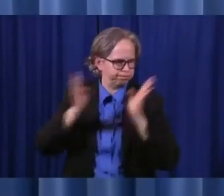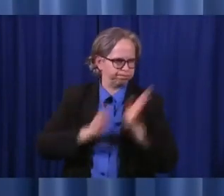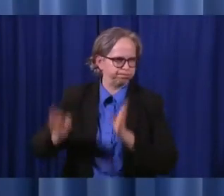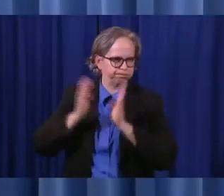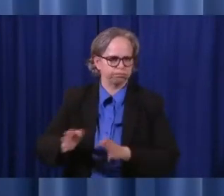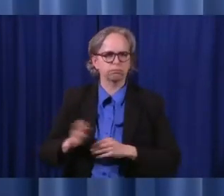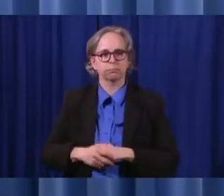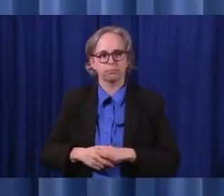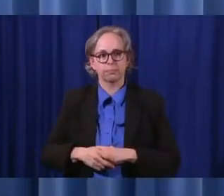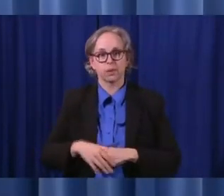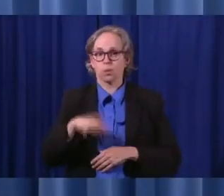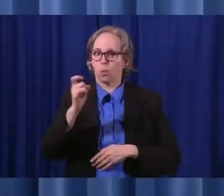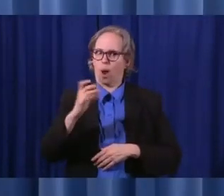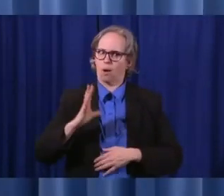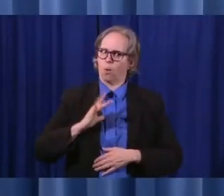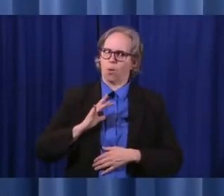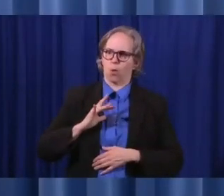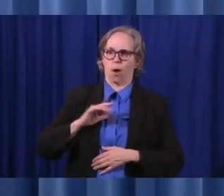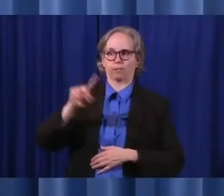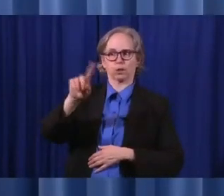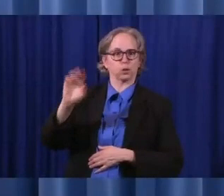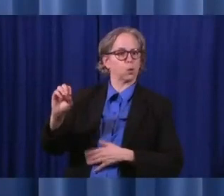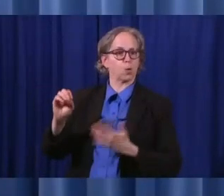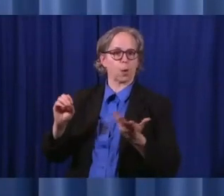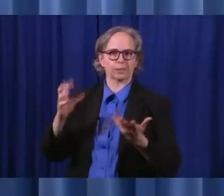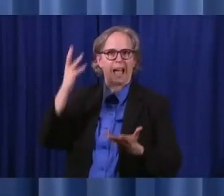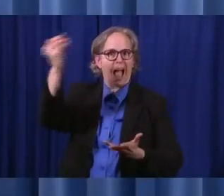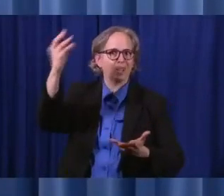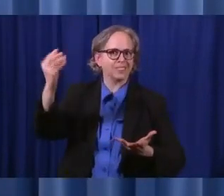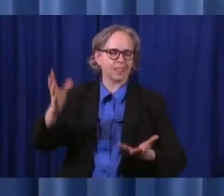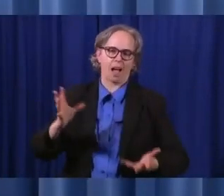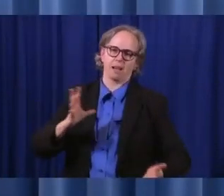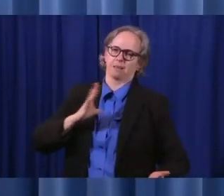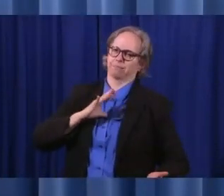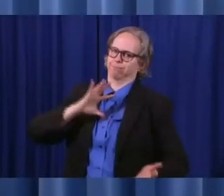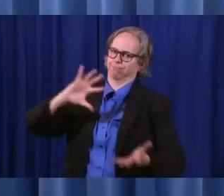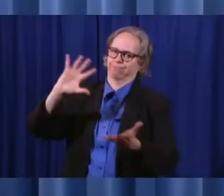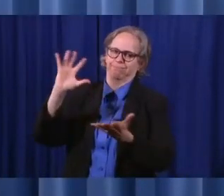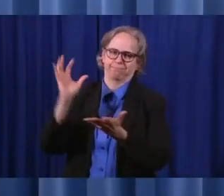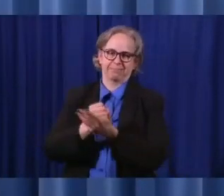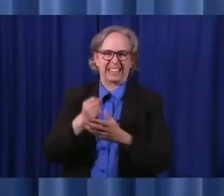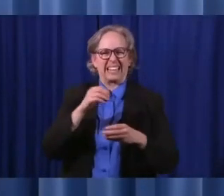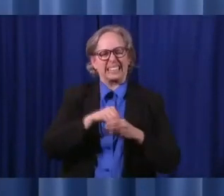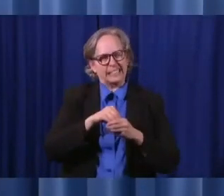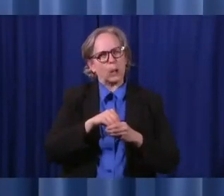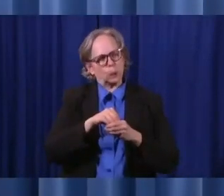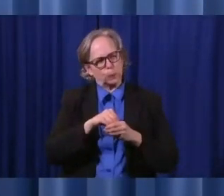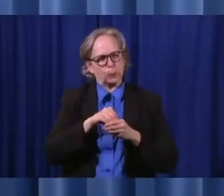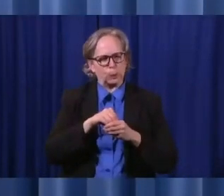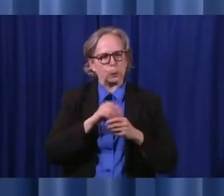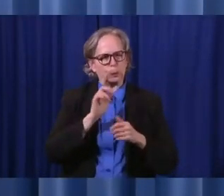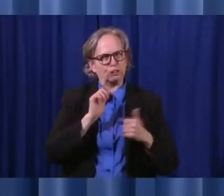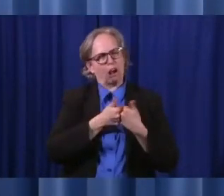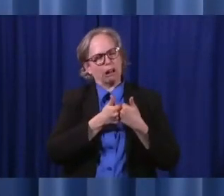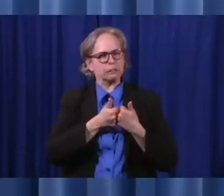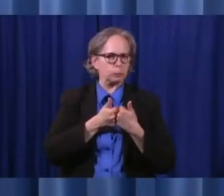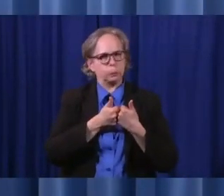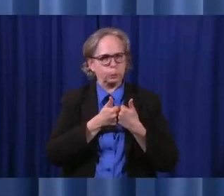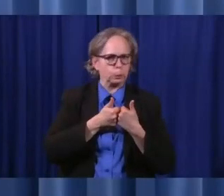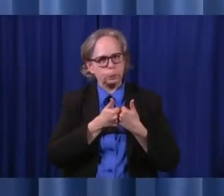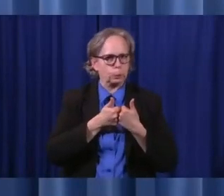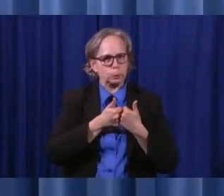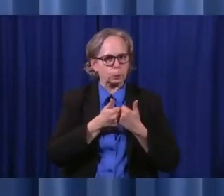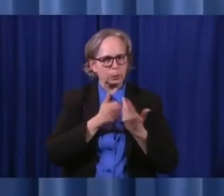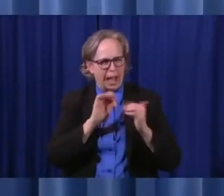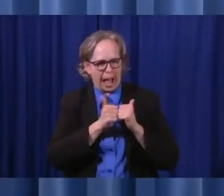the zoo is primarily they're outside. When you get inside, it's a little more problematic. But in most of these cases,